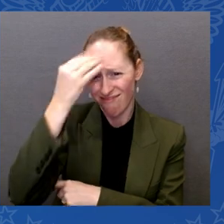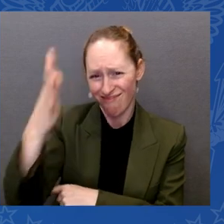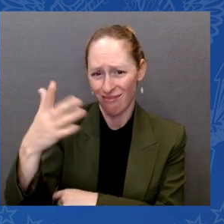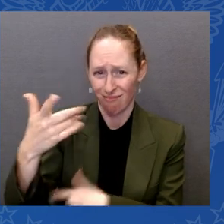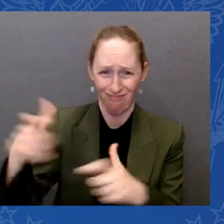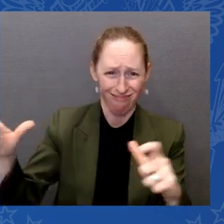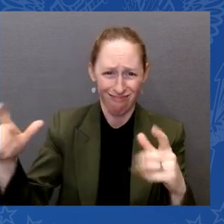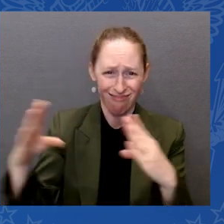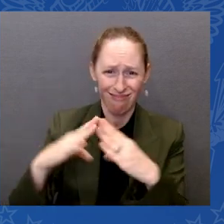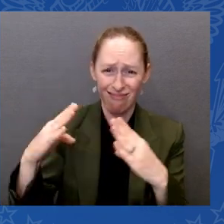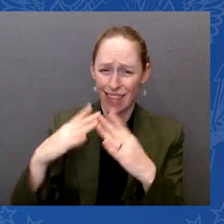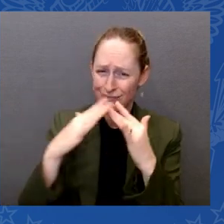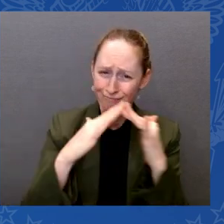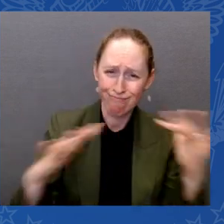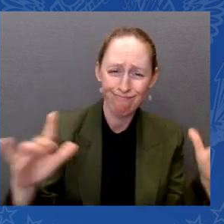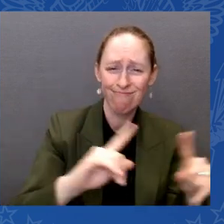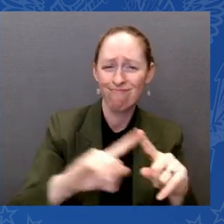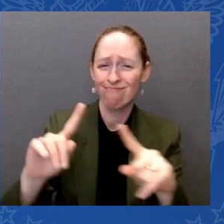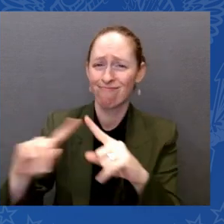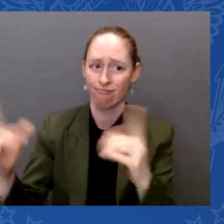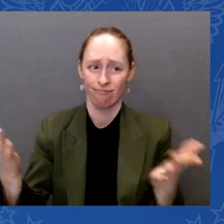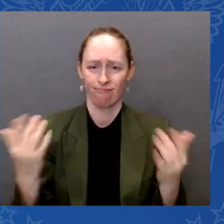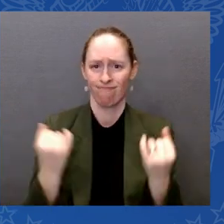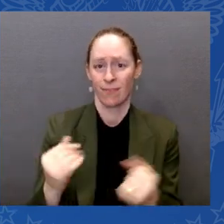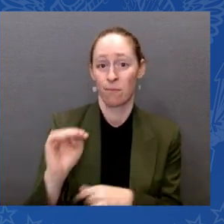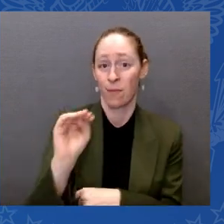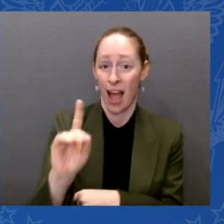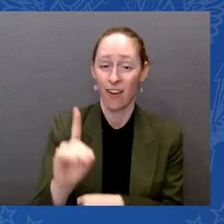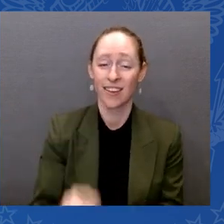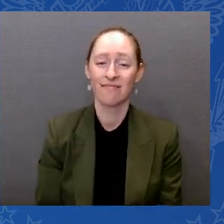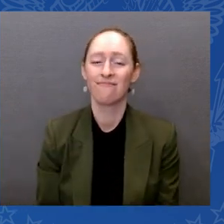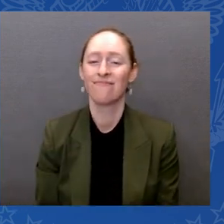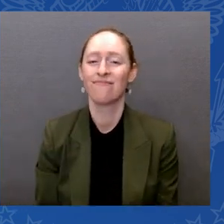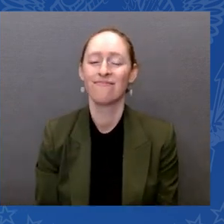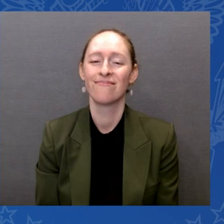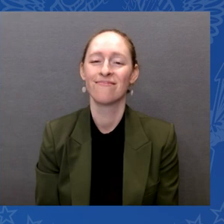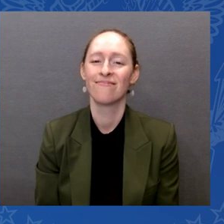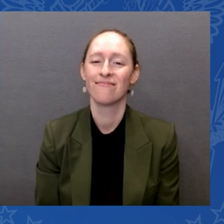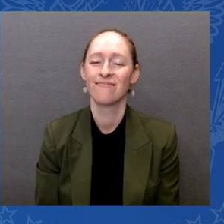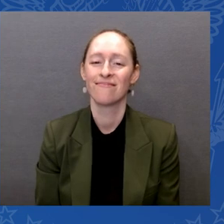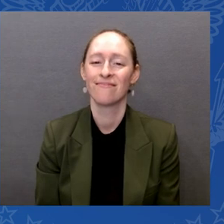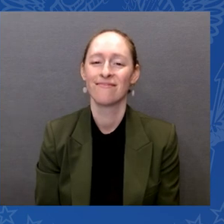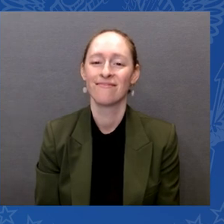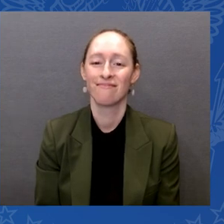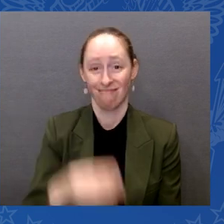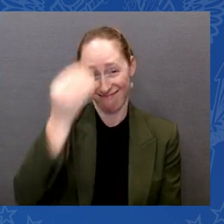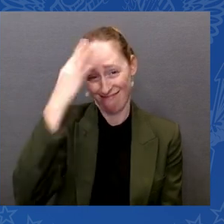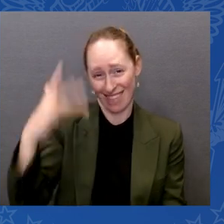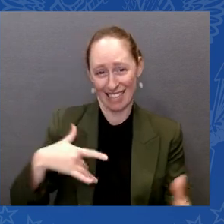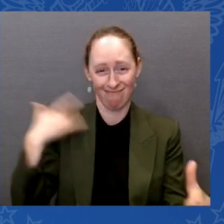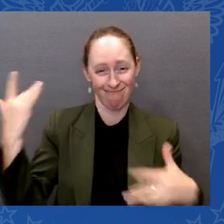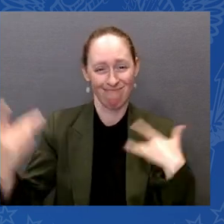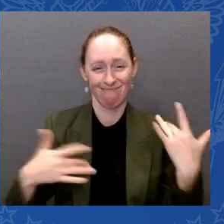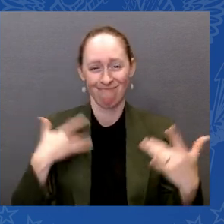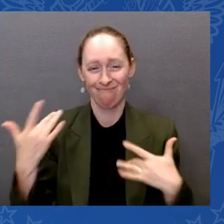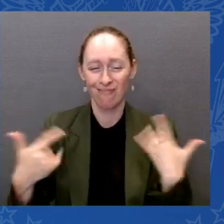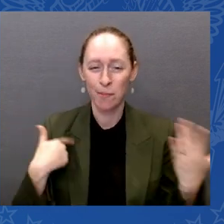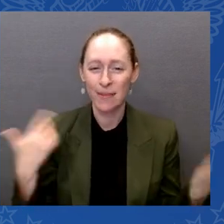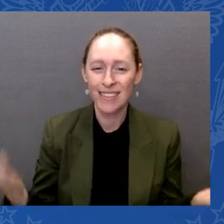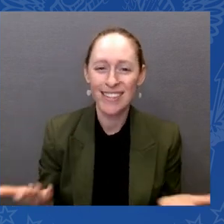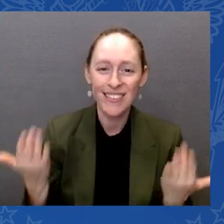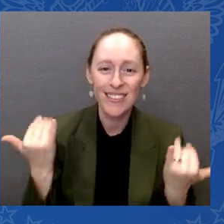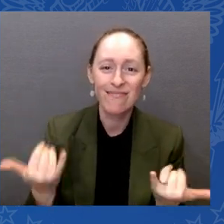Today, I'm delighted to be here celebrating the many, many life-changing successes of the 1990